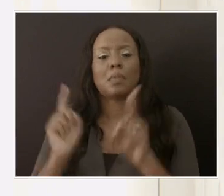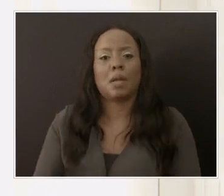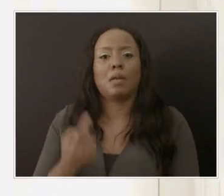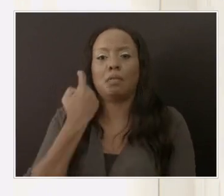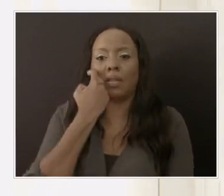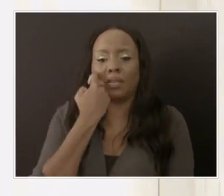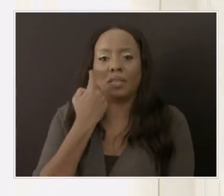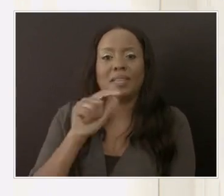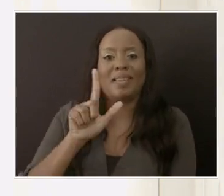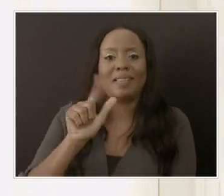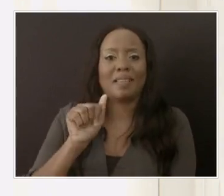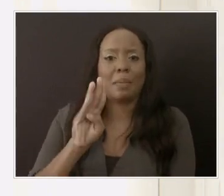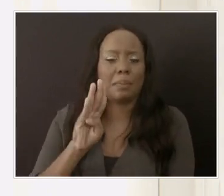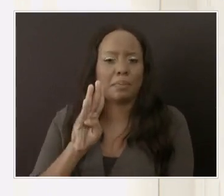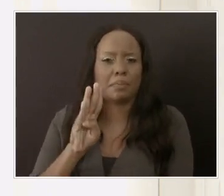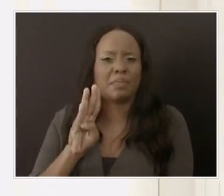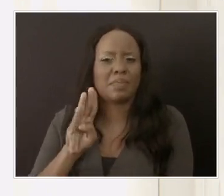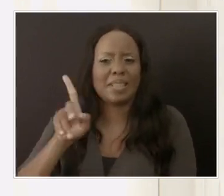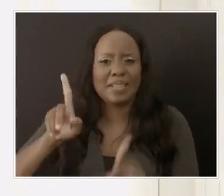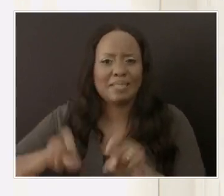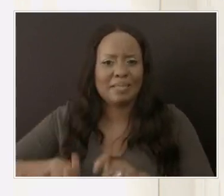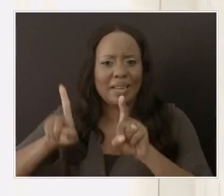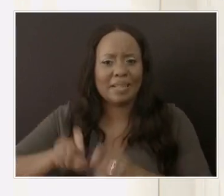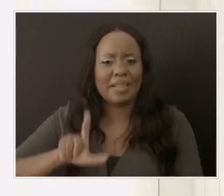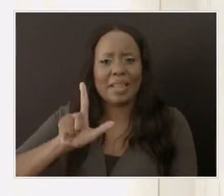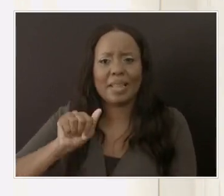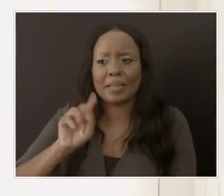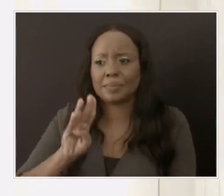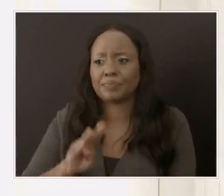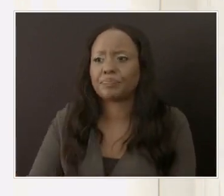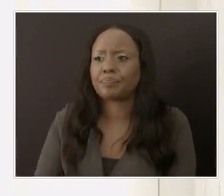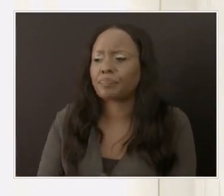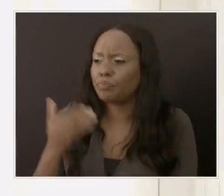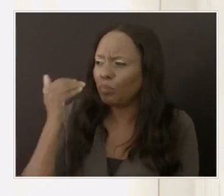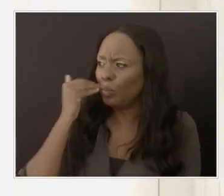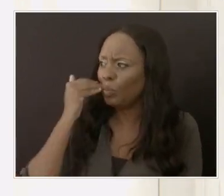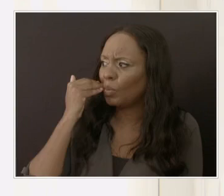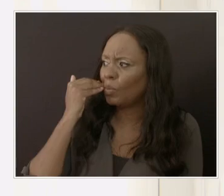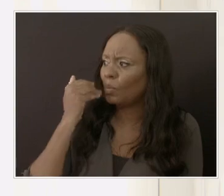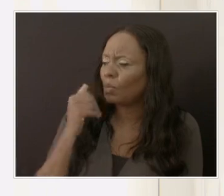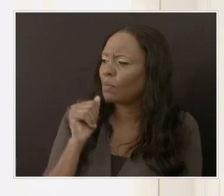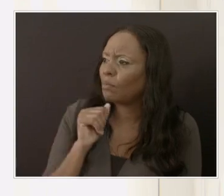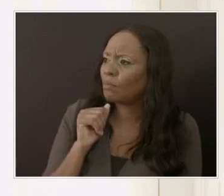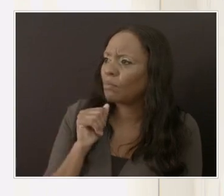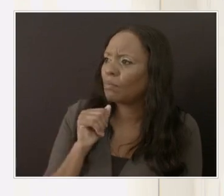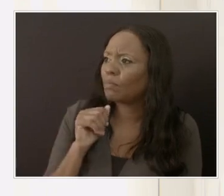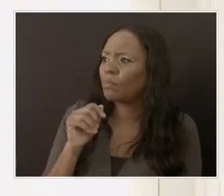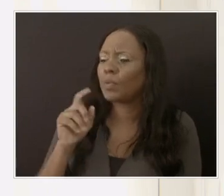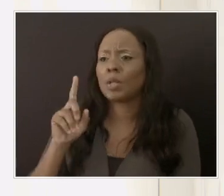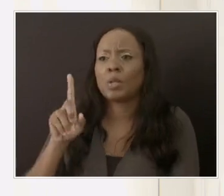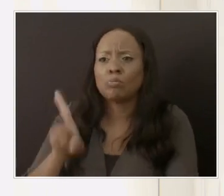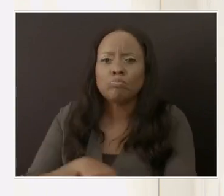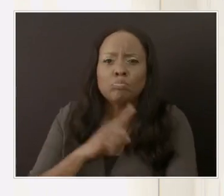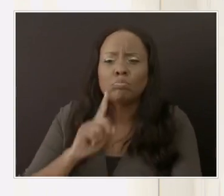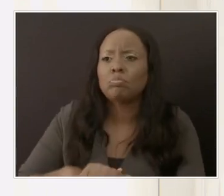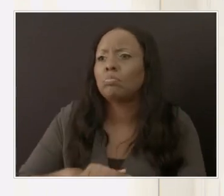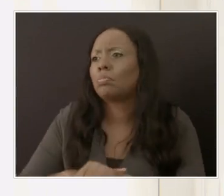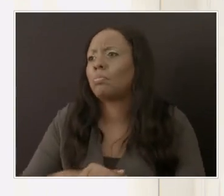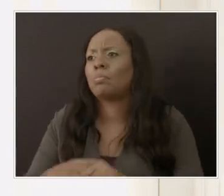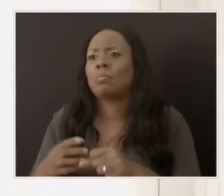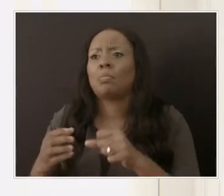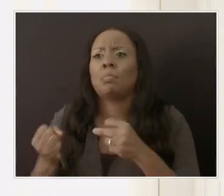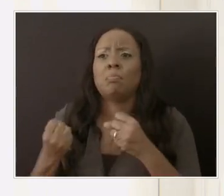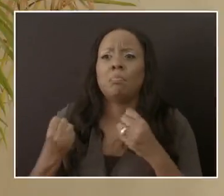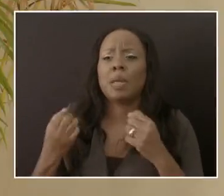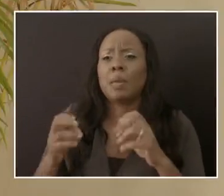times, especially in light of the fact that we went through quite a long period of having to deal with a surge. So where are we